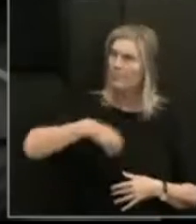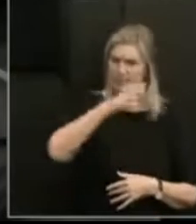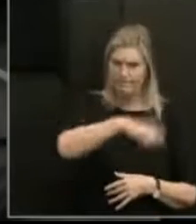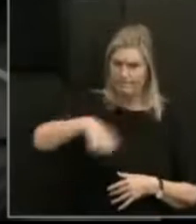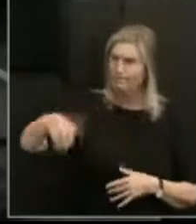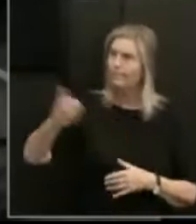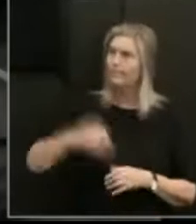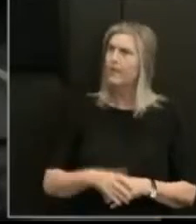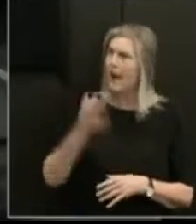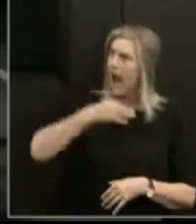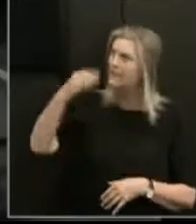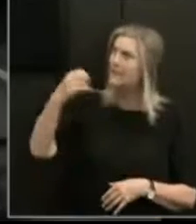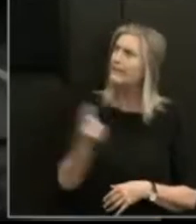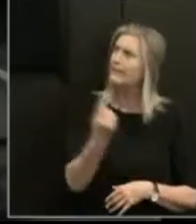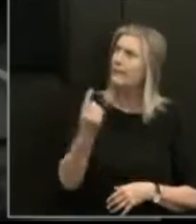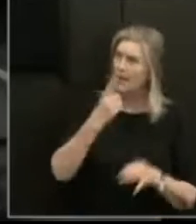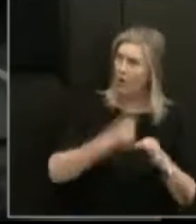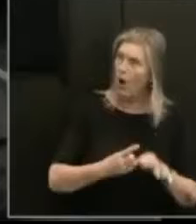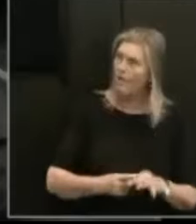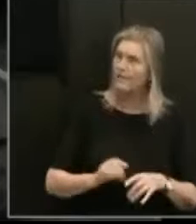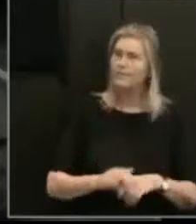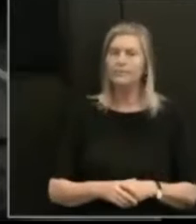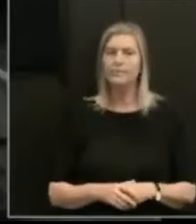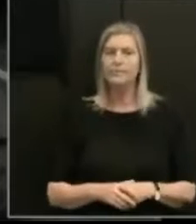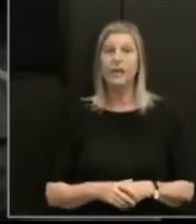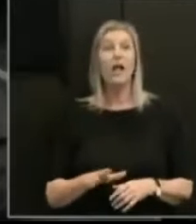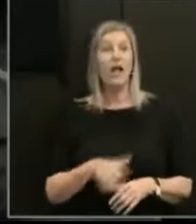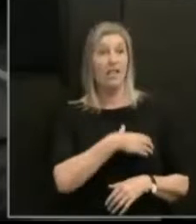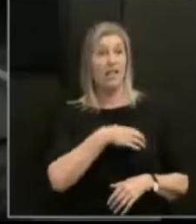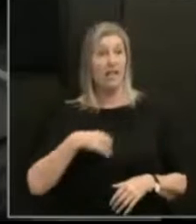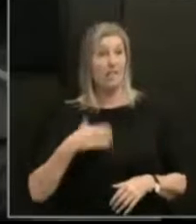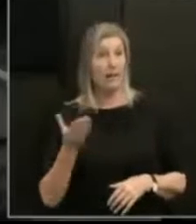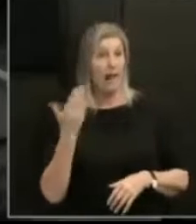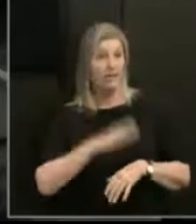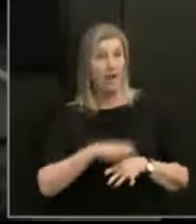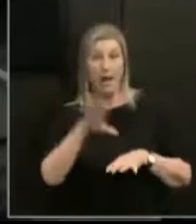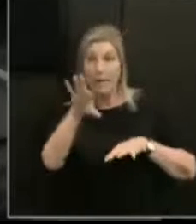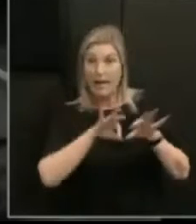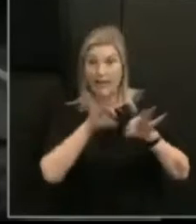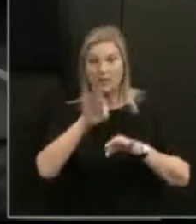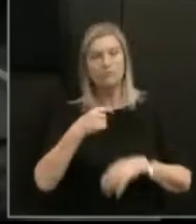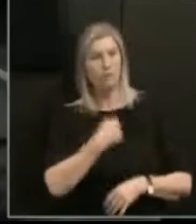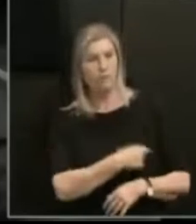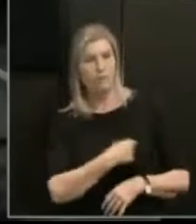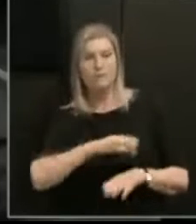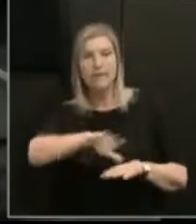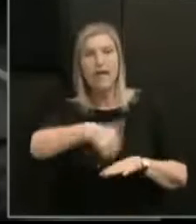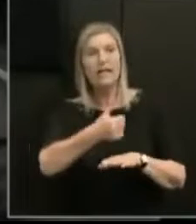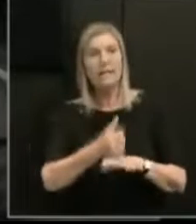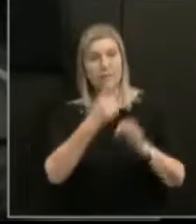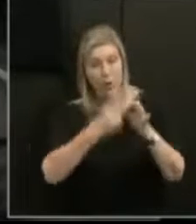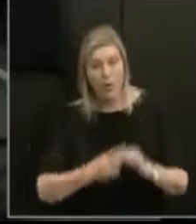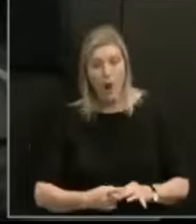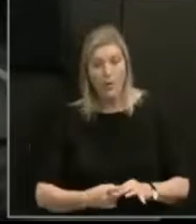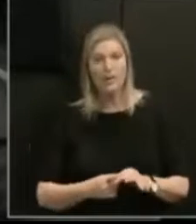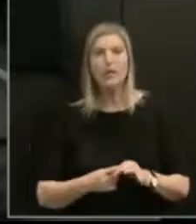independent inquiry. The present government made a commitment during the last election to establish an inquiry into the abuse of